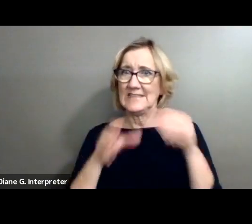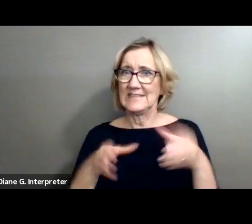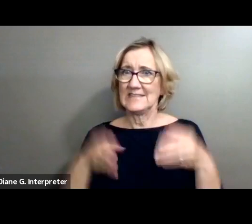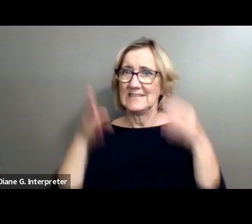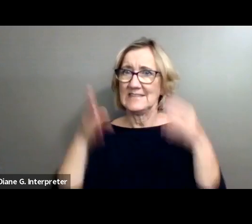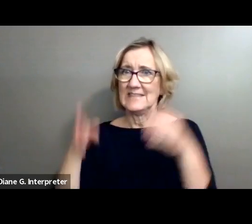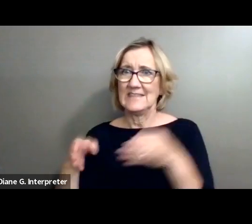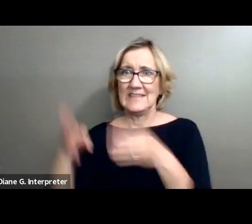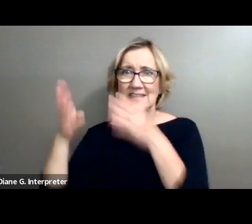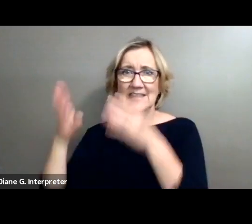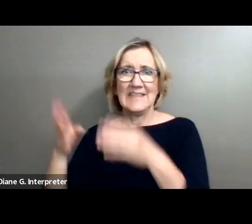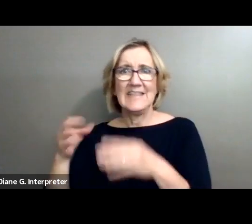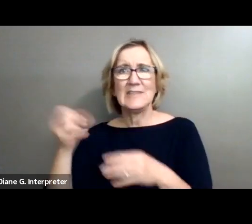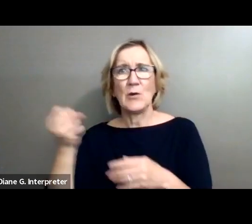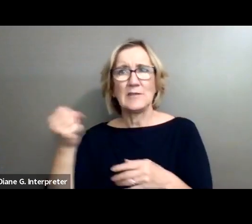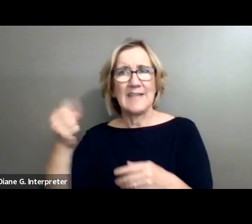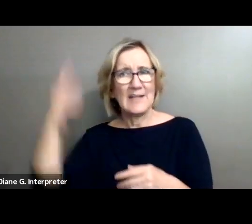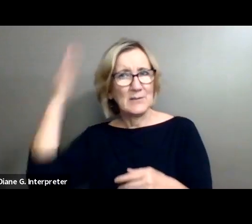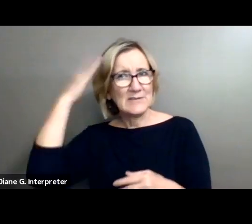holding on to his hat.